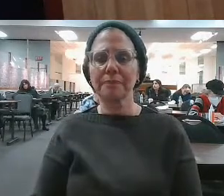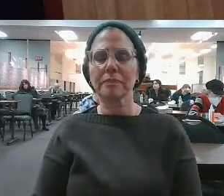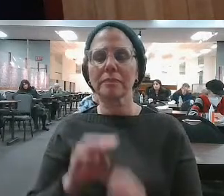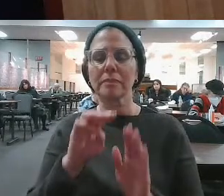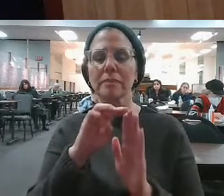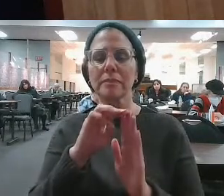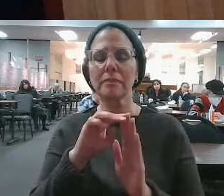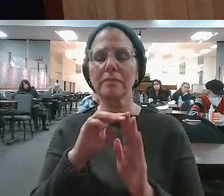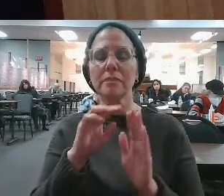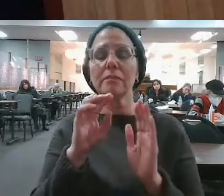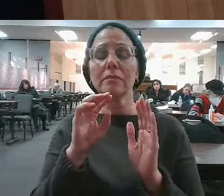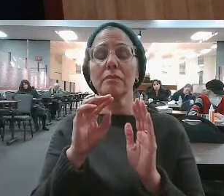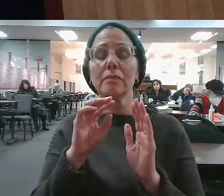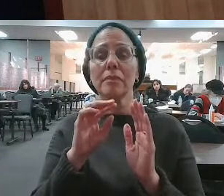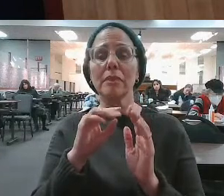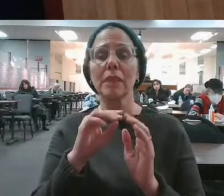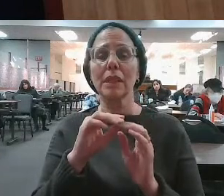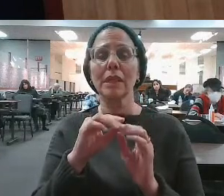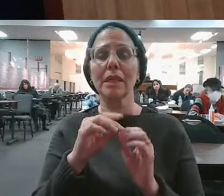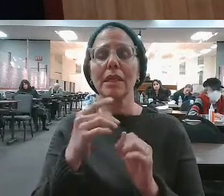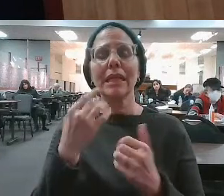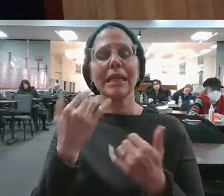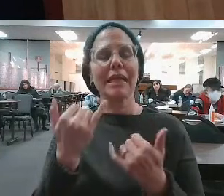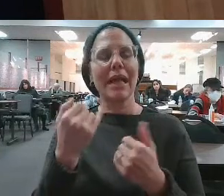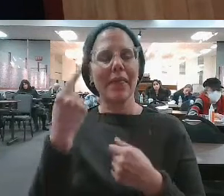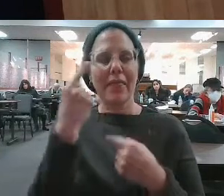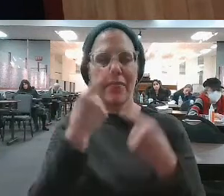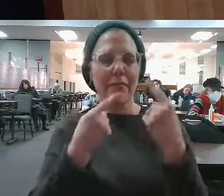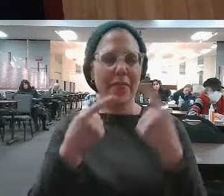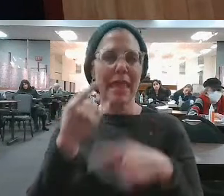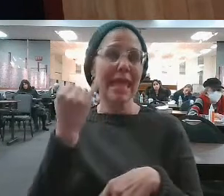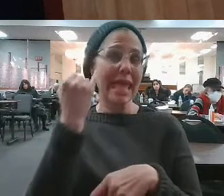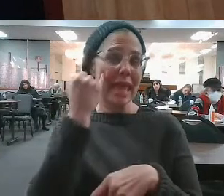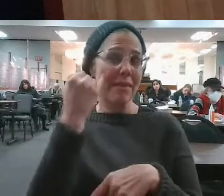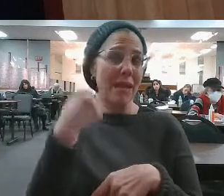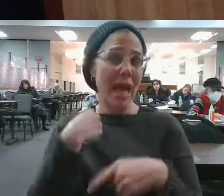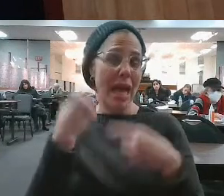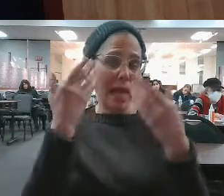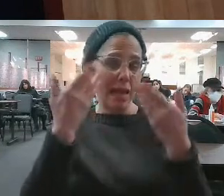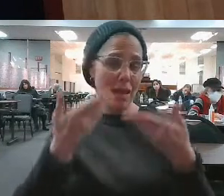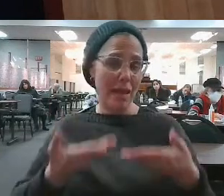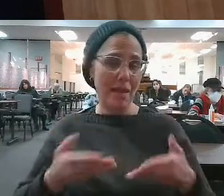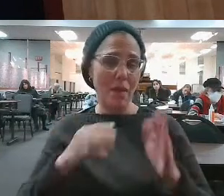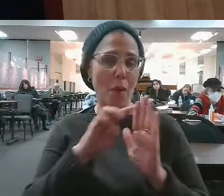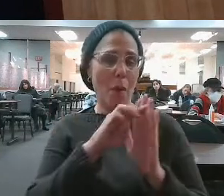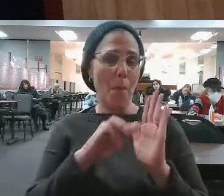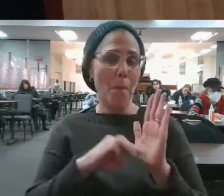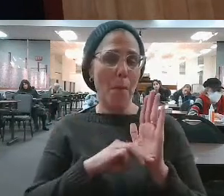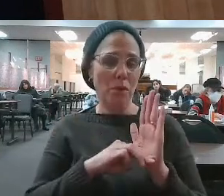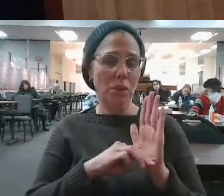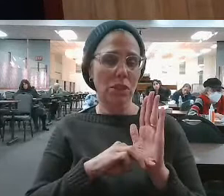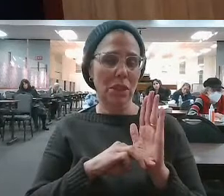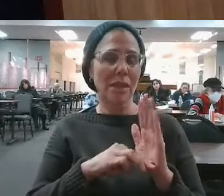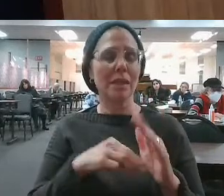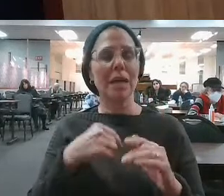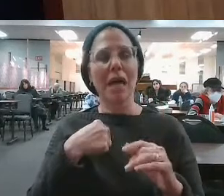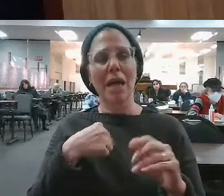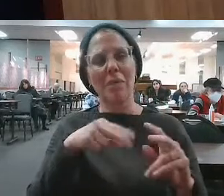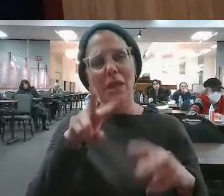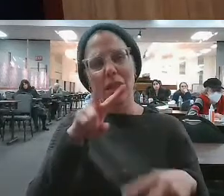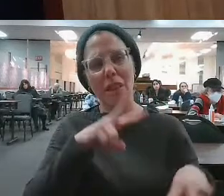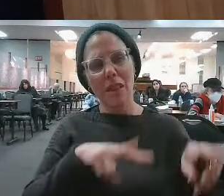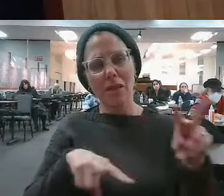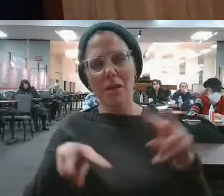So the Alshech says, Put yourself in Moshe Rabbeinu's shoes for just a moment. Moshe Rabbeinu was watching everything